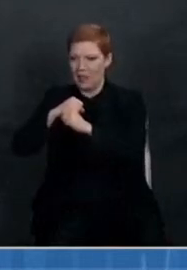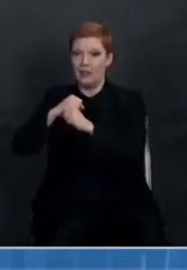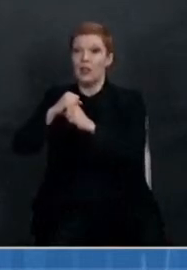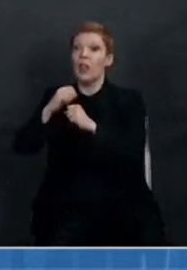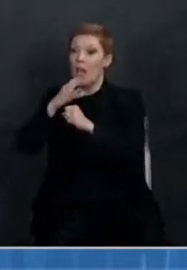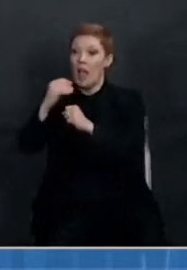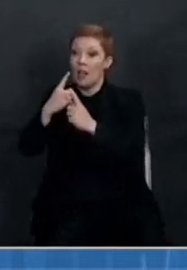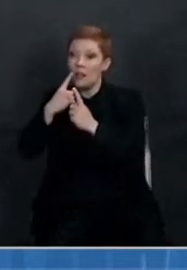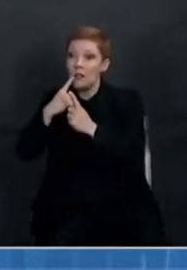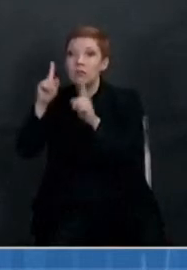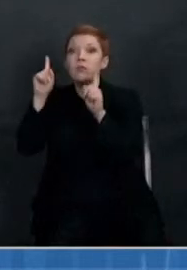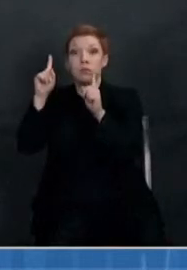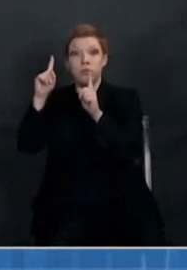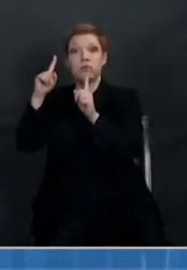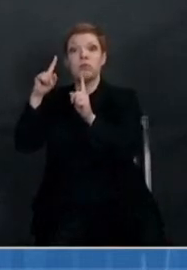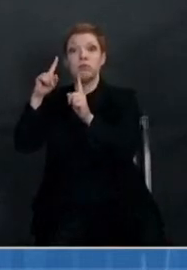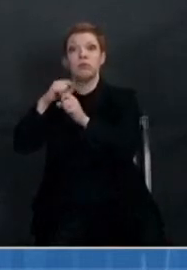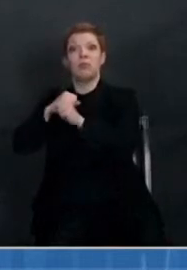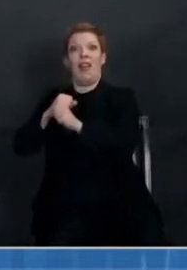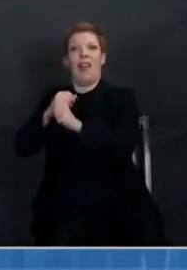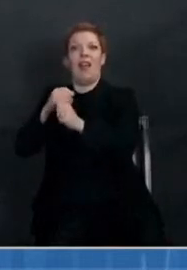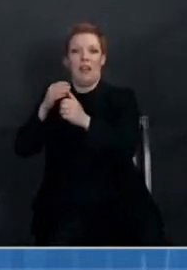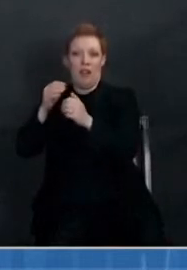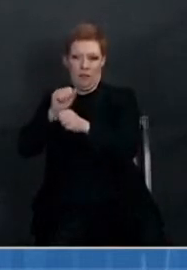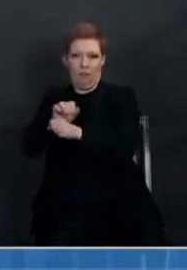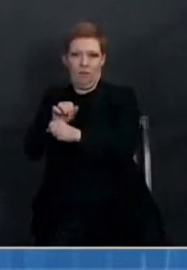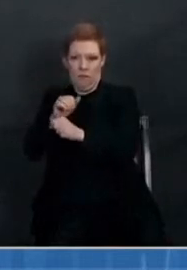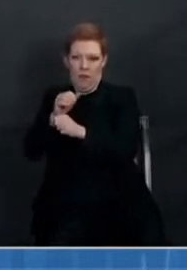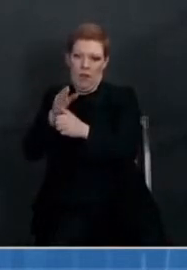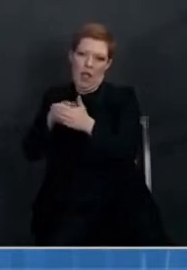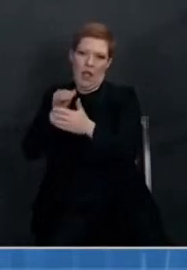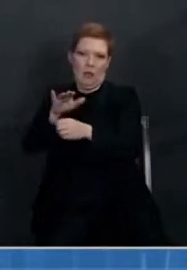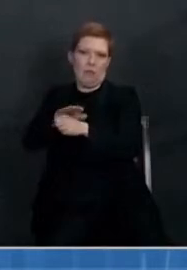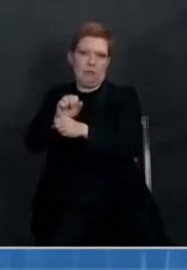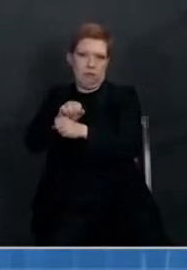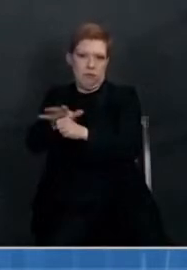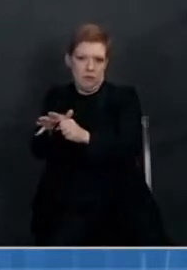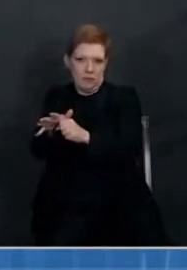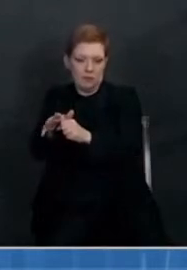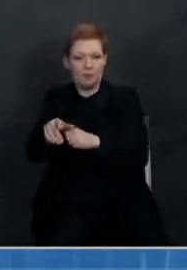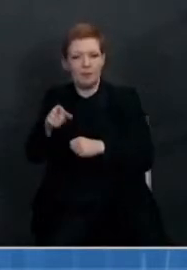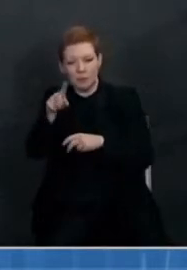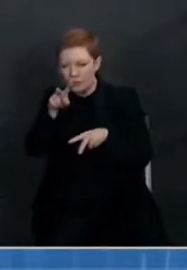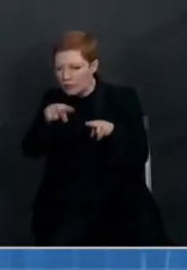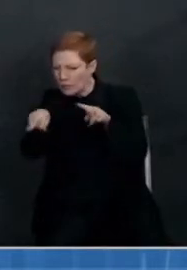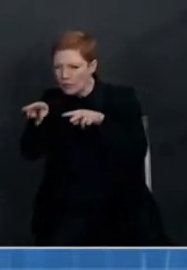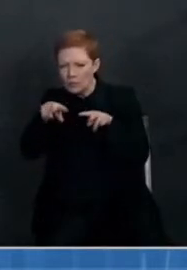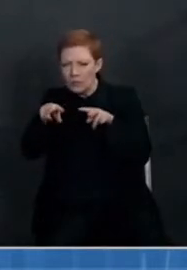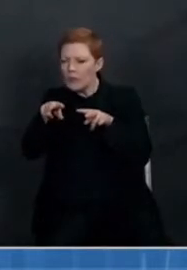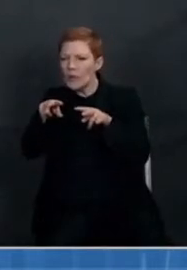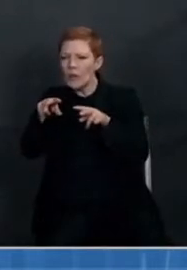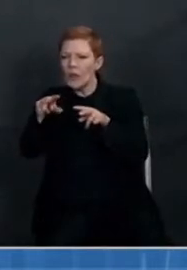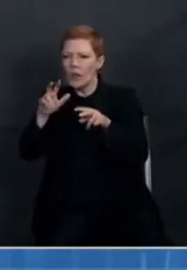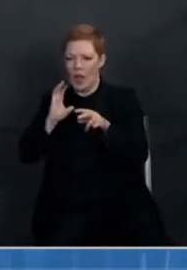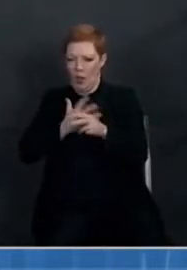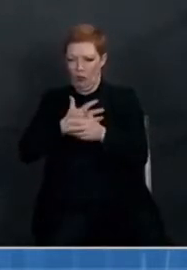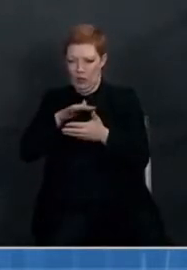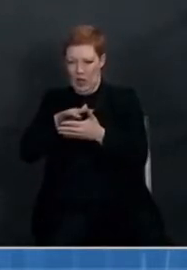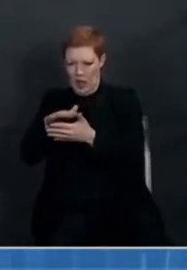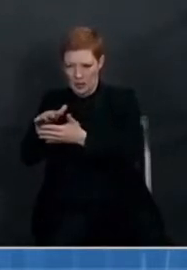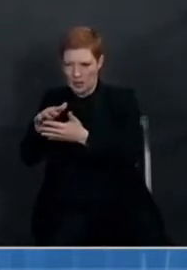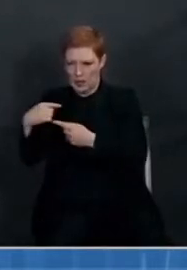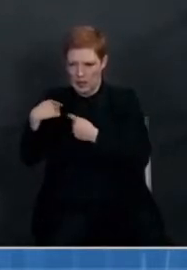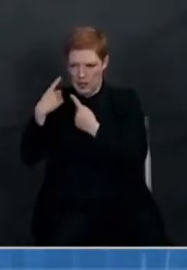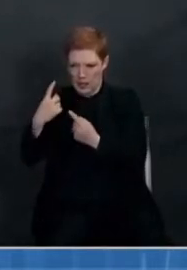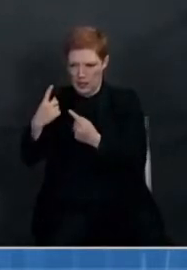disease, hospitalizations and deaths, there was a profoundly positive effect by the vaccine, even